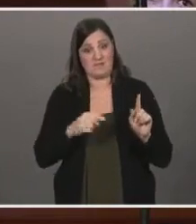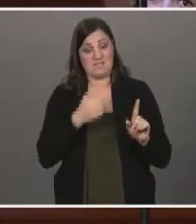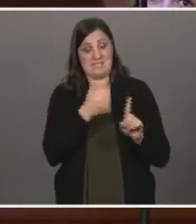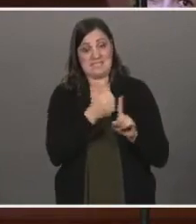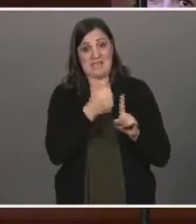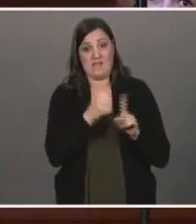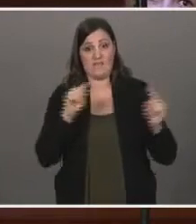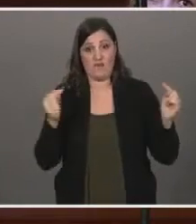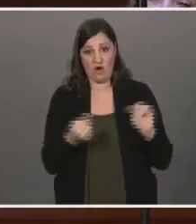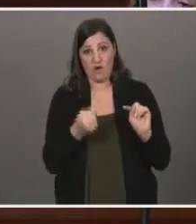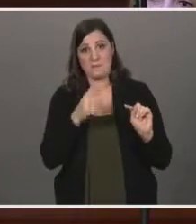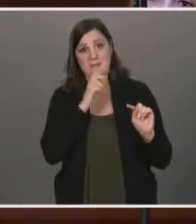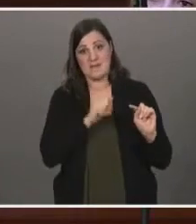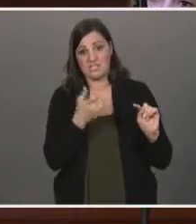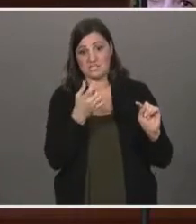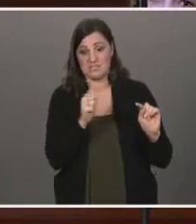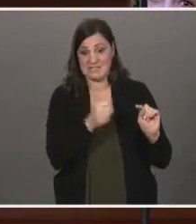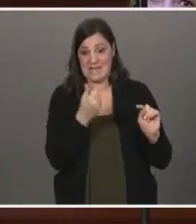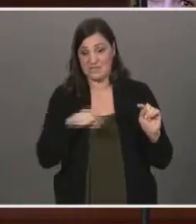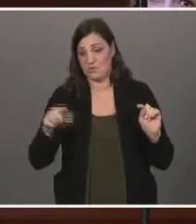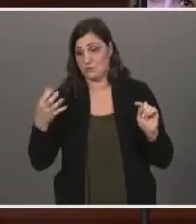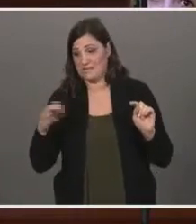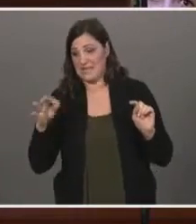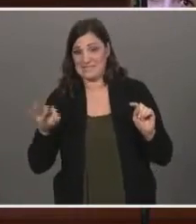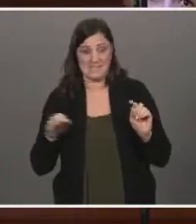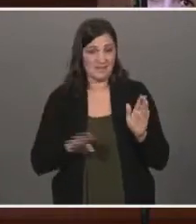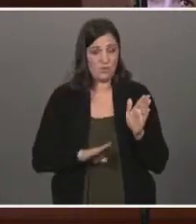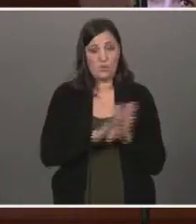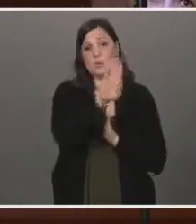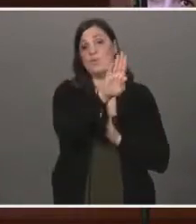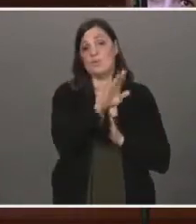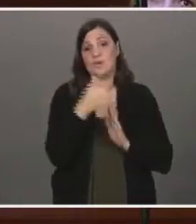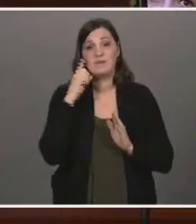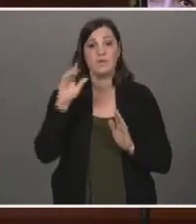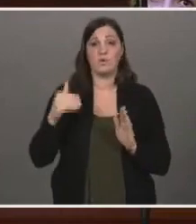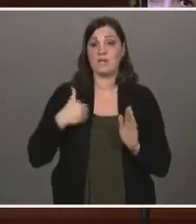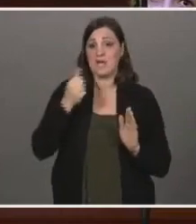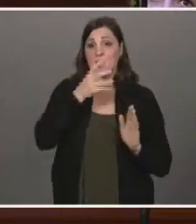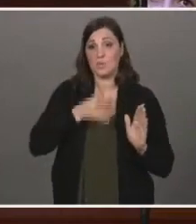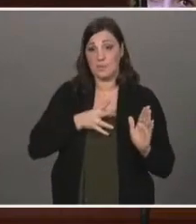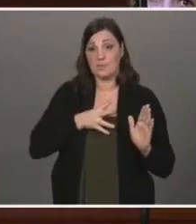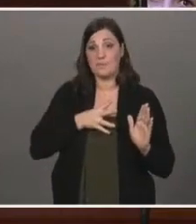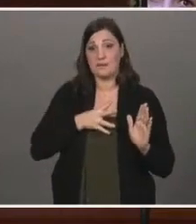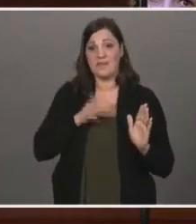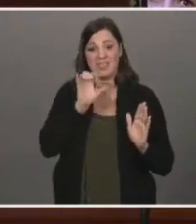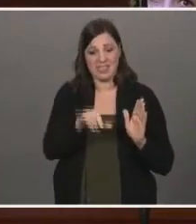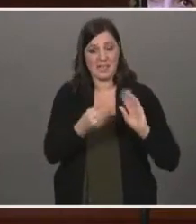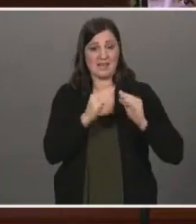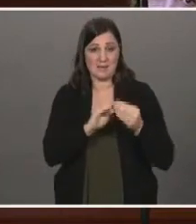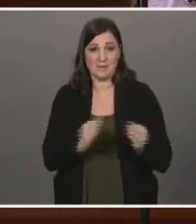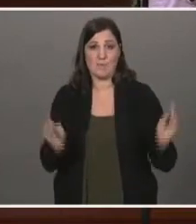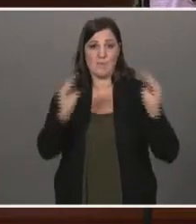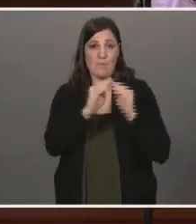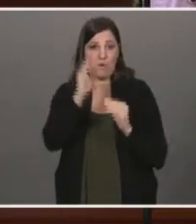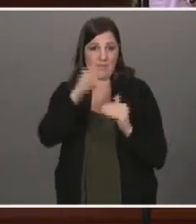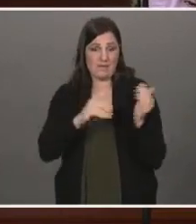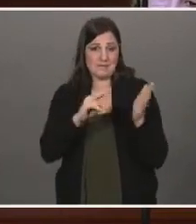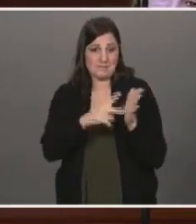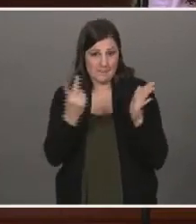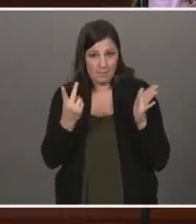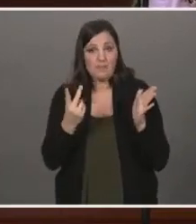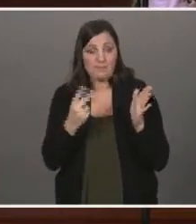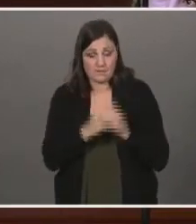the ages of 10 and 19 skyrocketed. For young women, that number more than doubled,